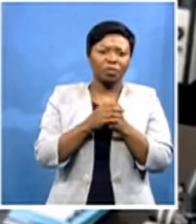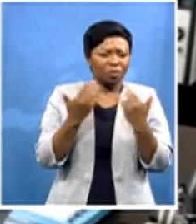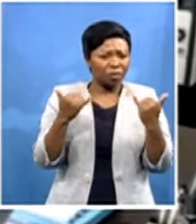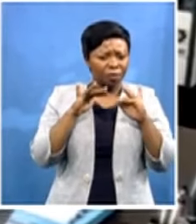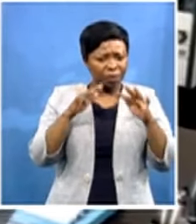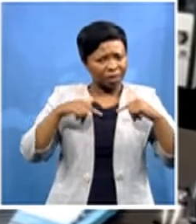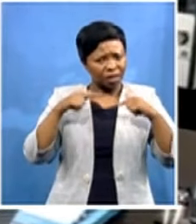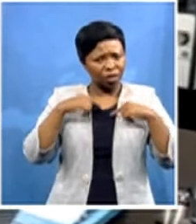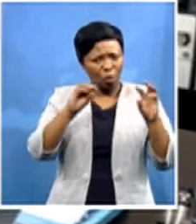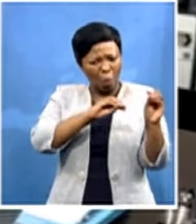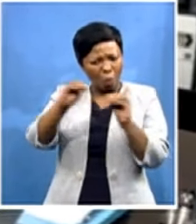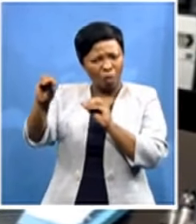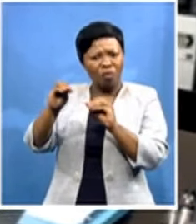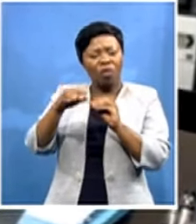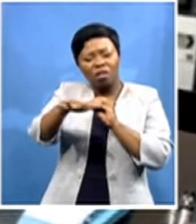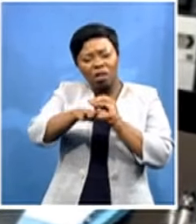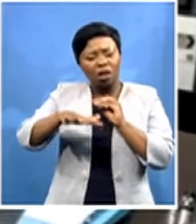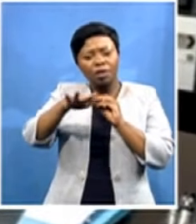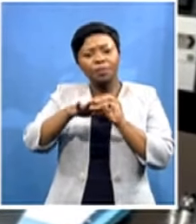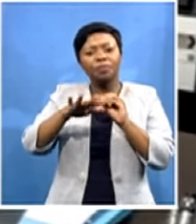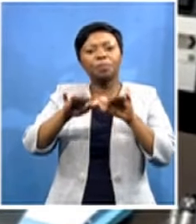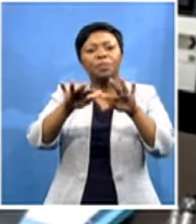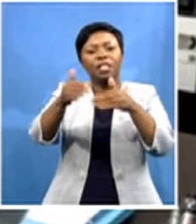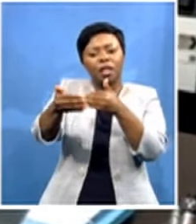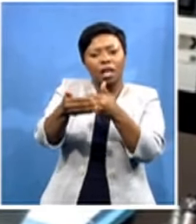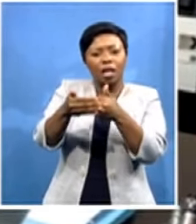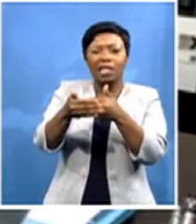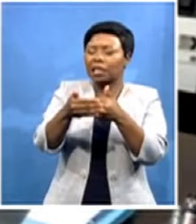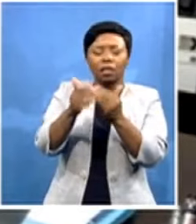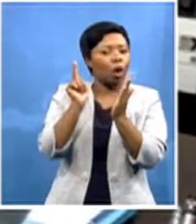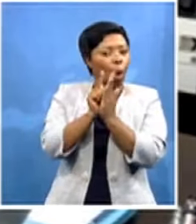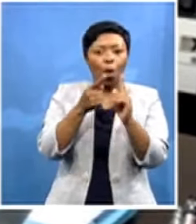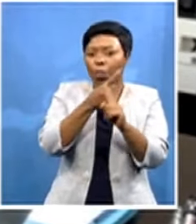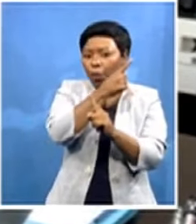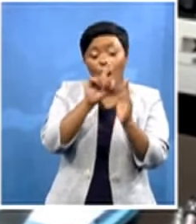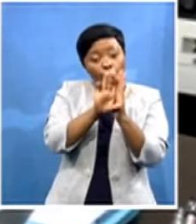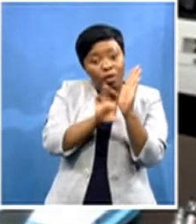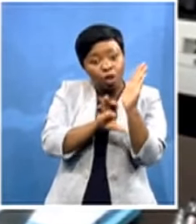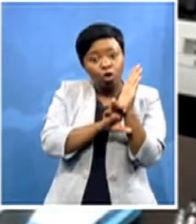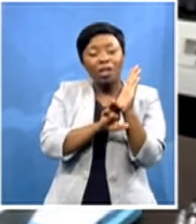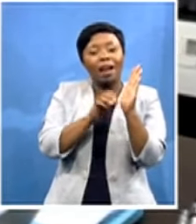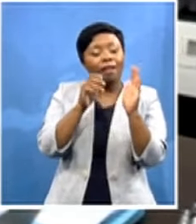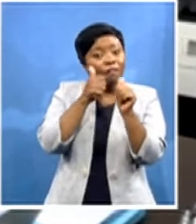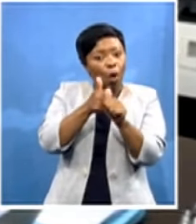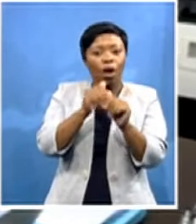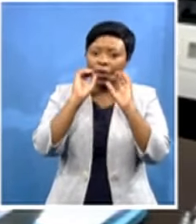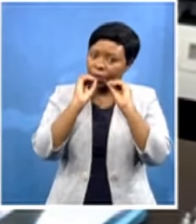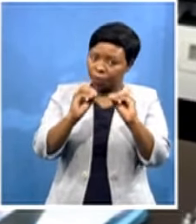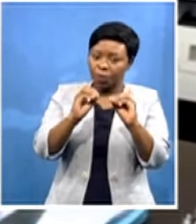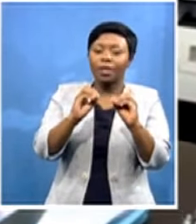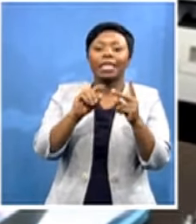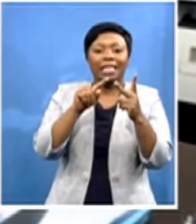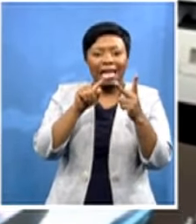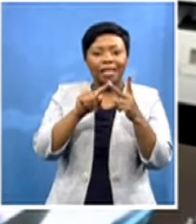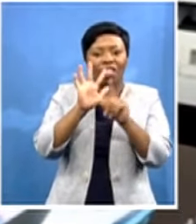is unlawful, unconstitutional, and discriminatory. Because the problem with that removal,